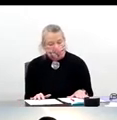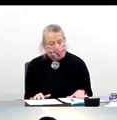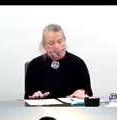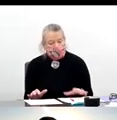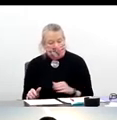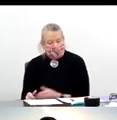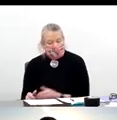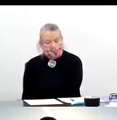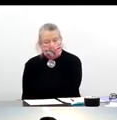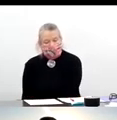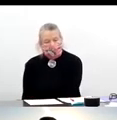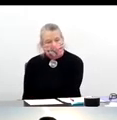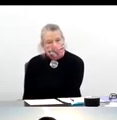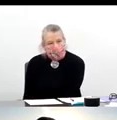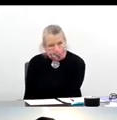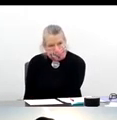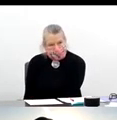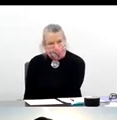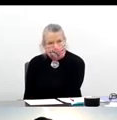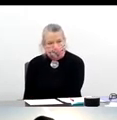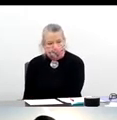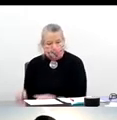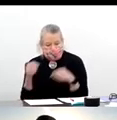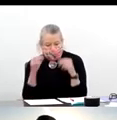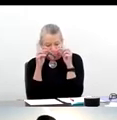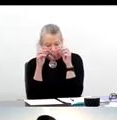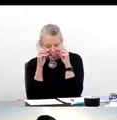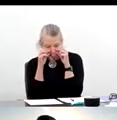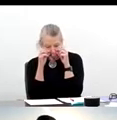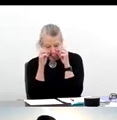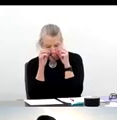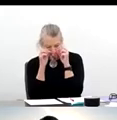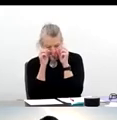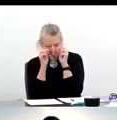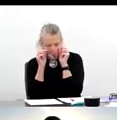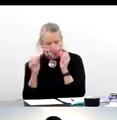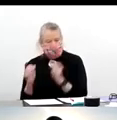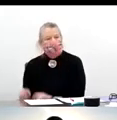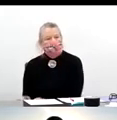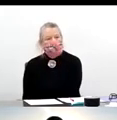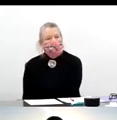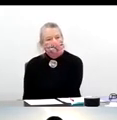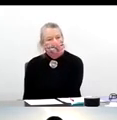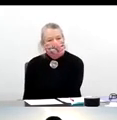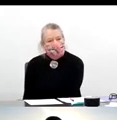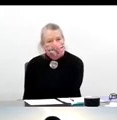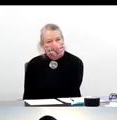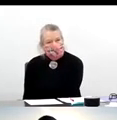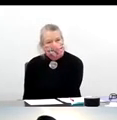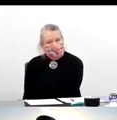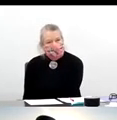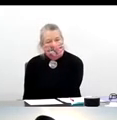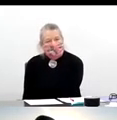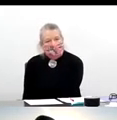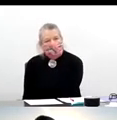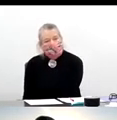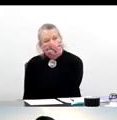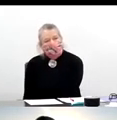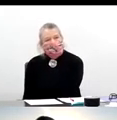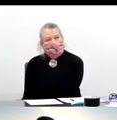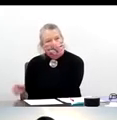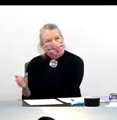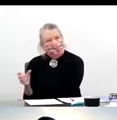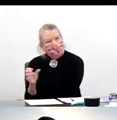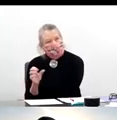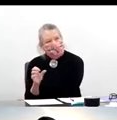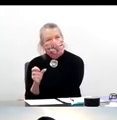on the what's called RADx Initiative, or Rapid Acceleration of Diagnostics. And he